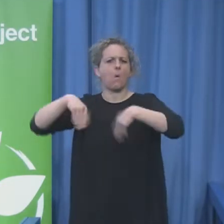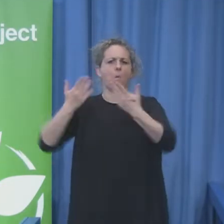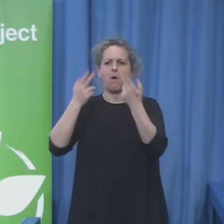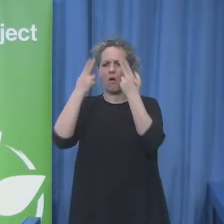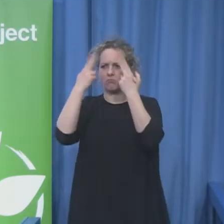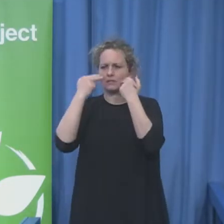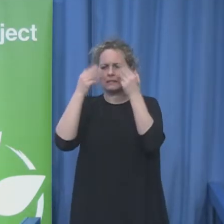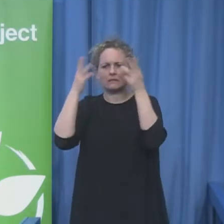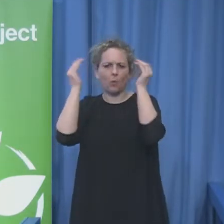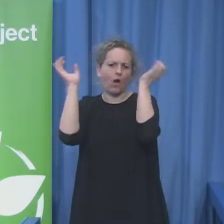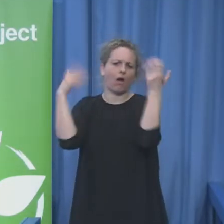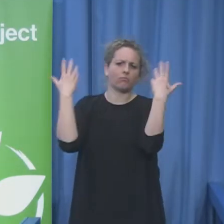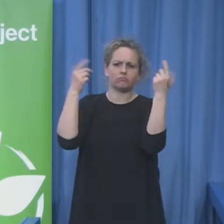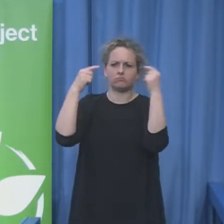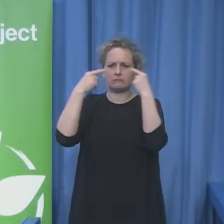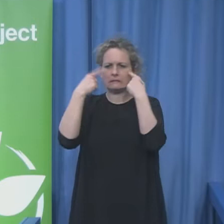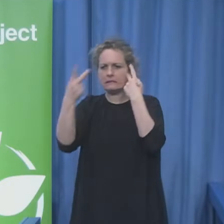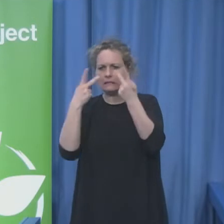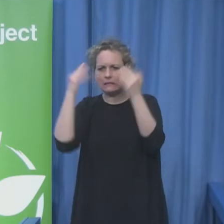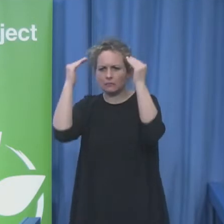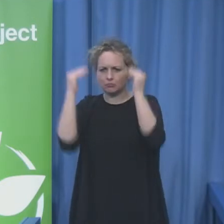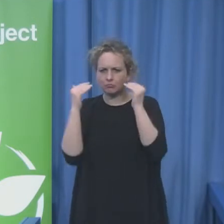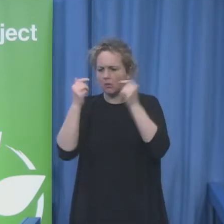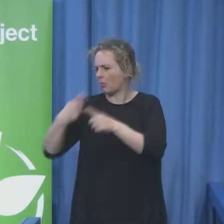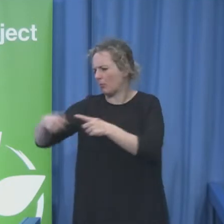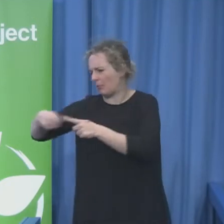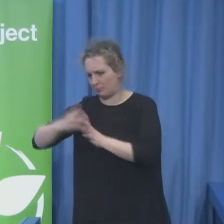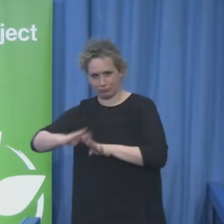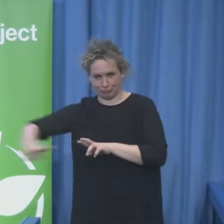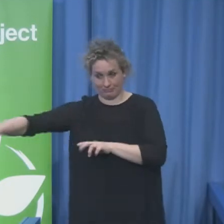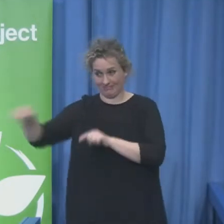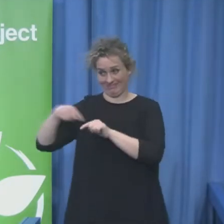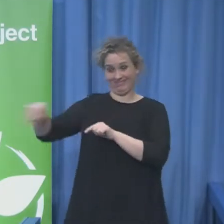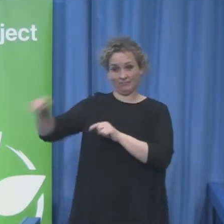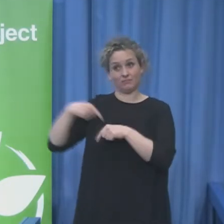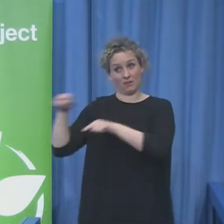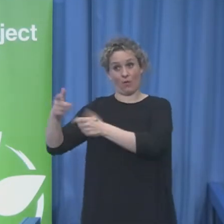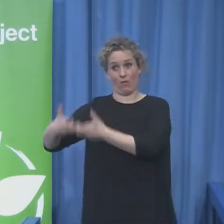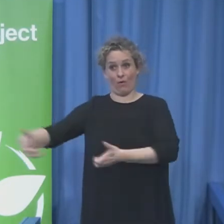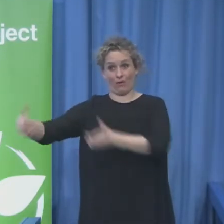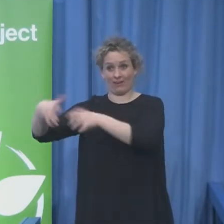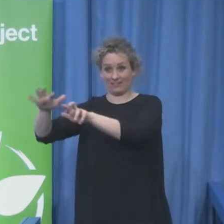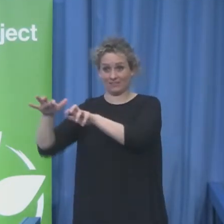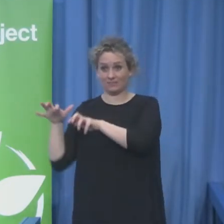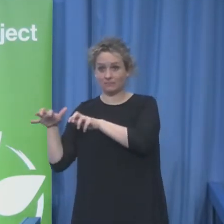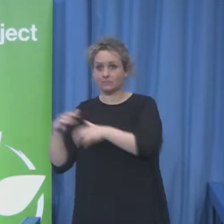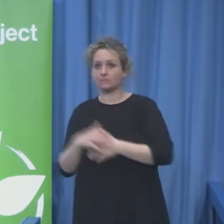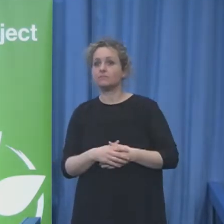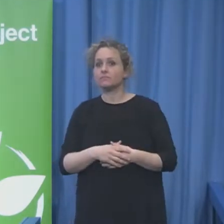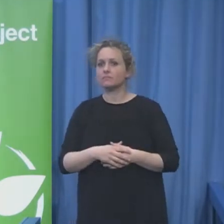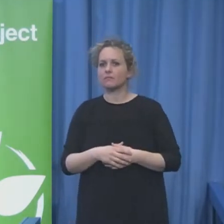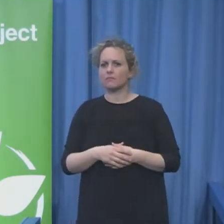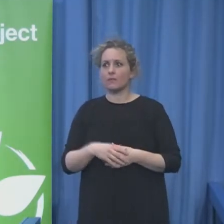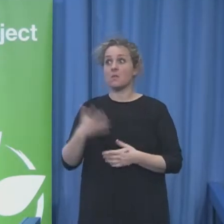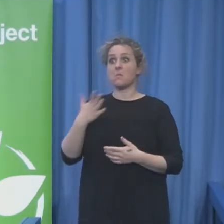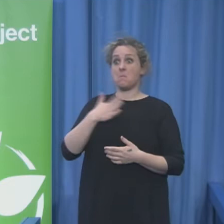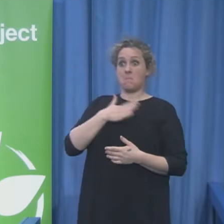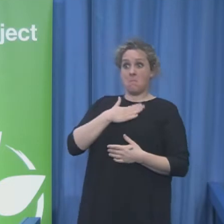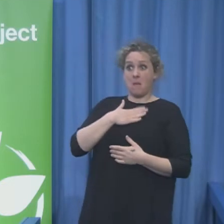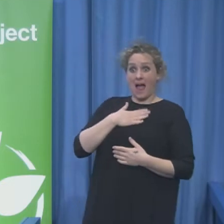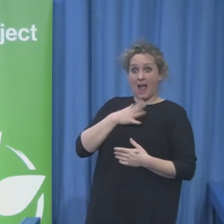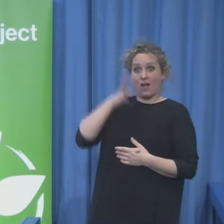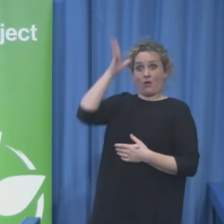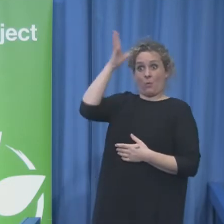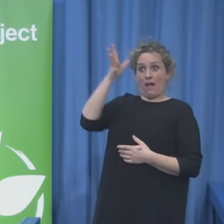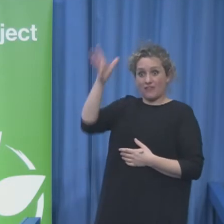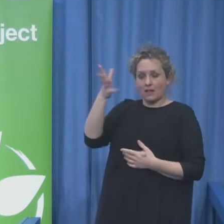each one of the people besides me, you know, my grandmother would probably say, Oish, good health, I hope everything will be okay